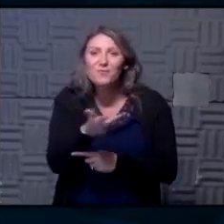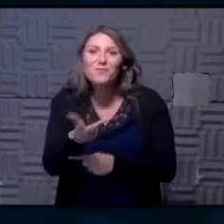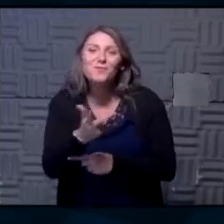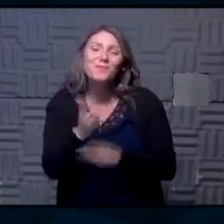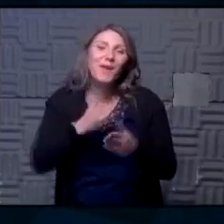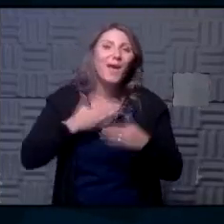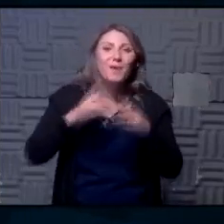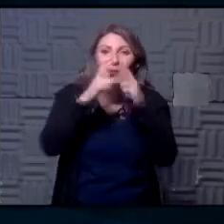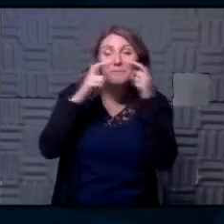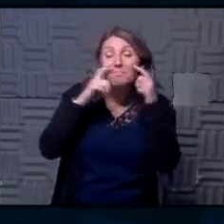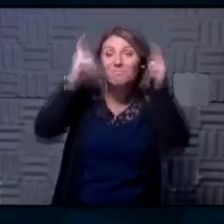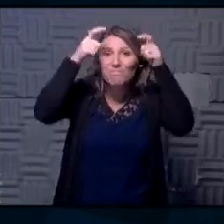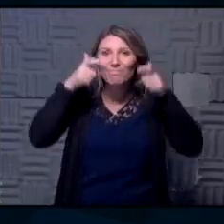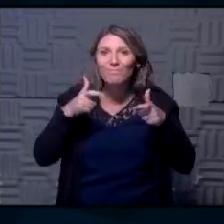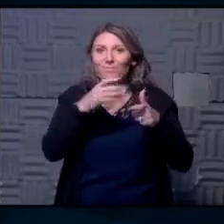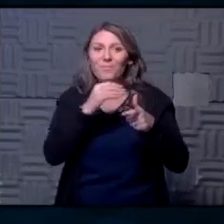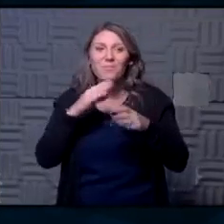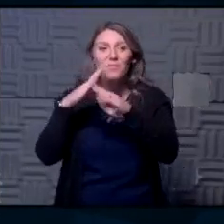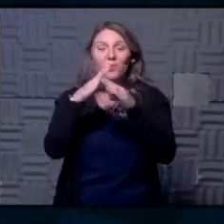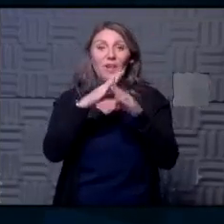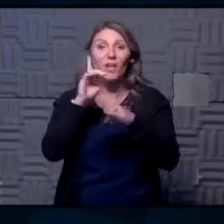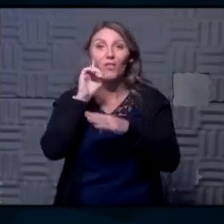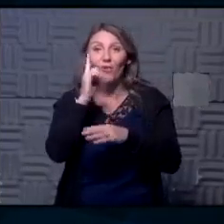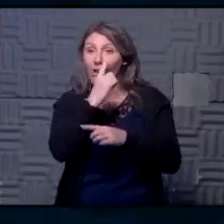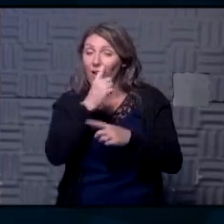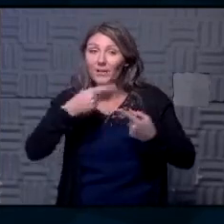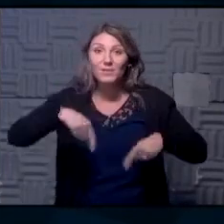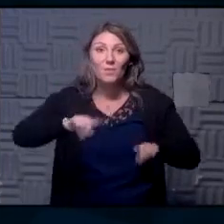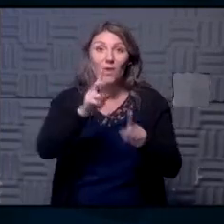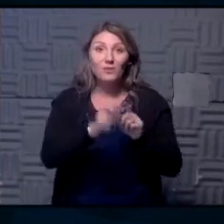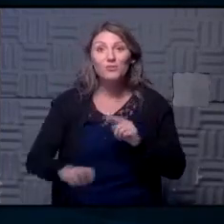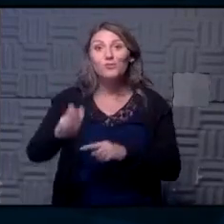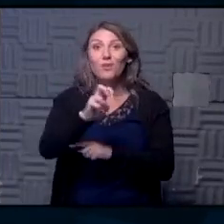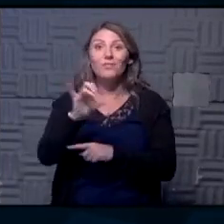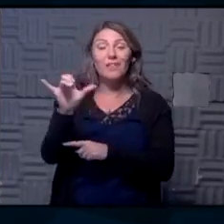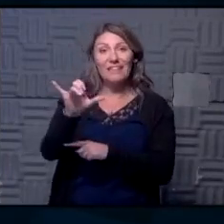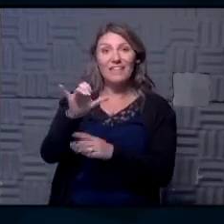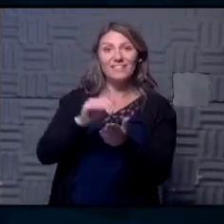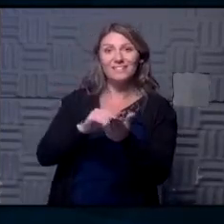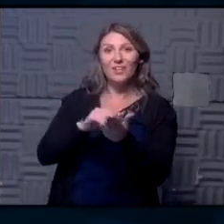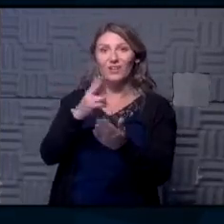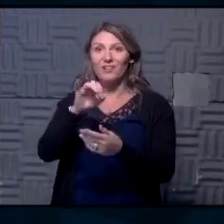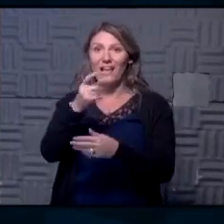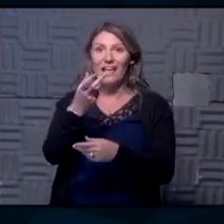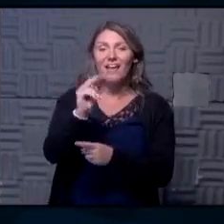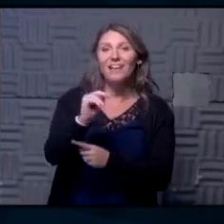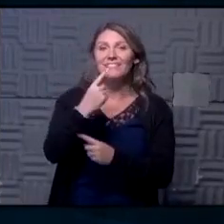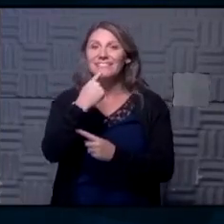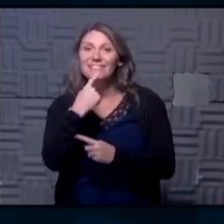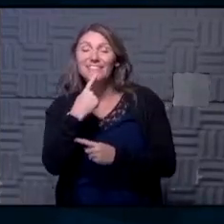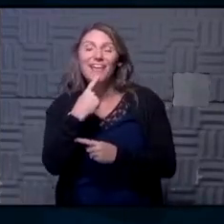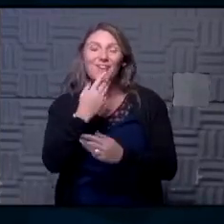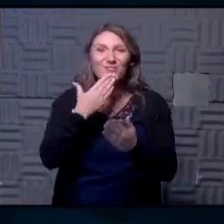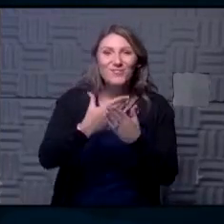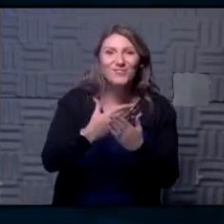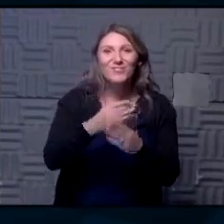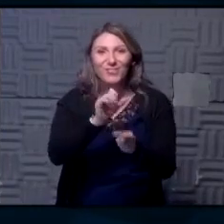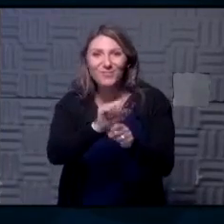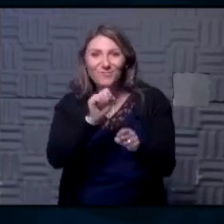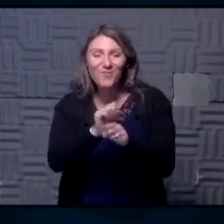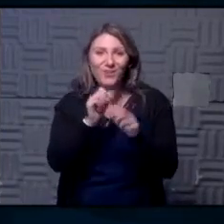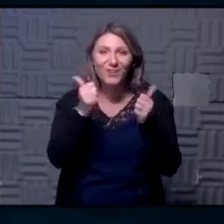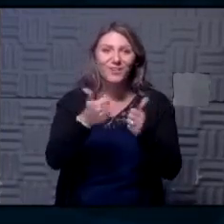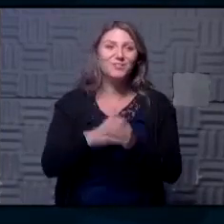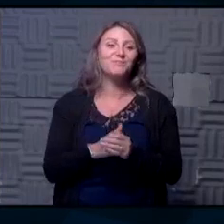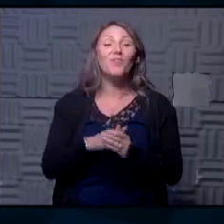masks and shields and they're protecting their eyes while they're traveling just as dr hawkinson says to do way to go way to go